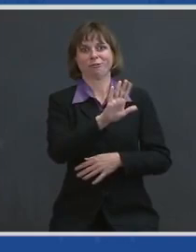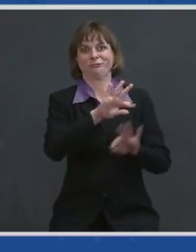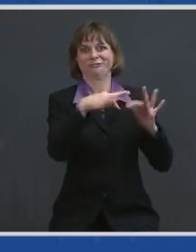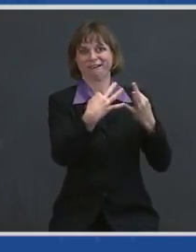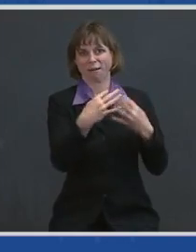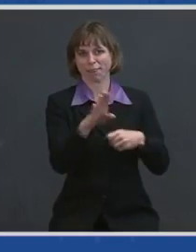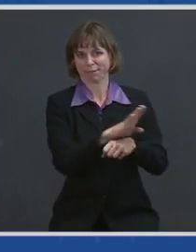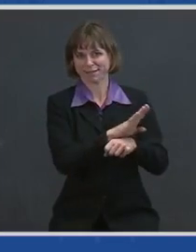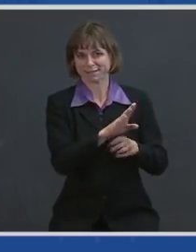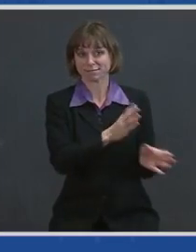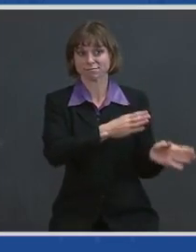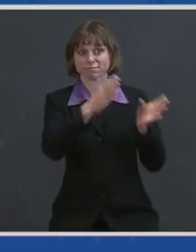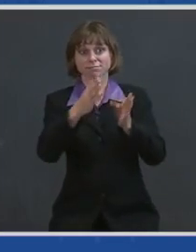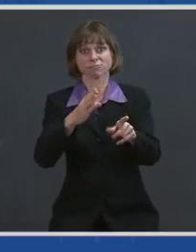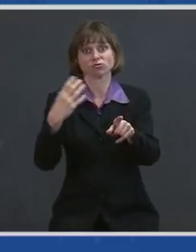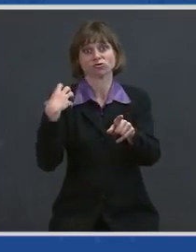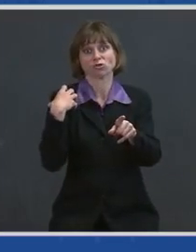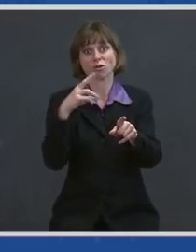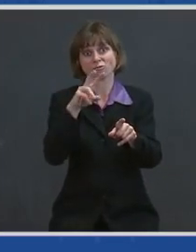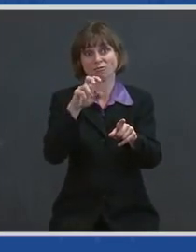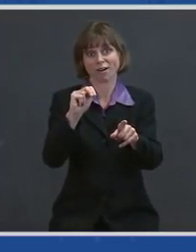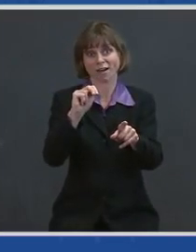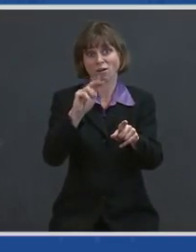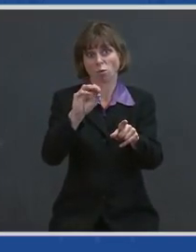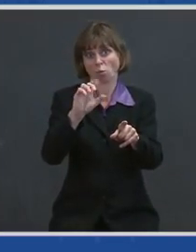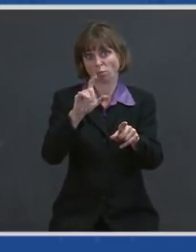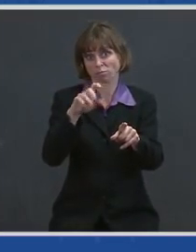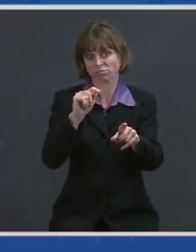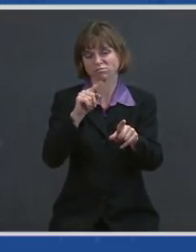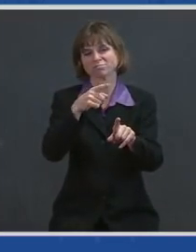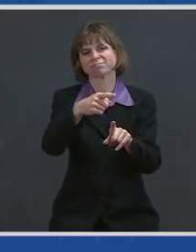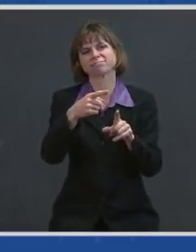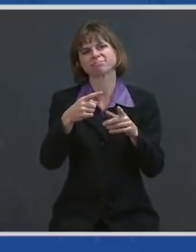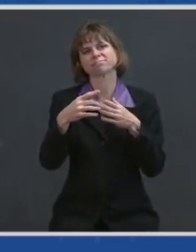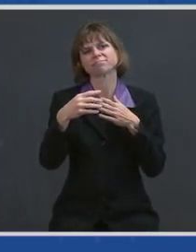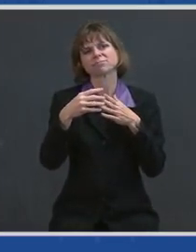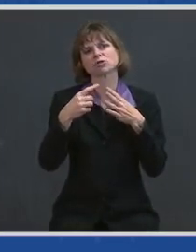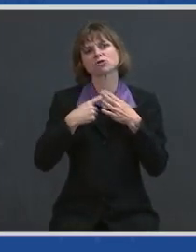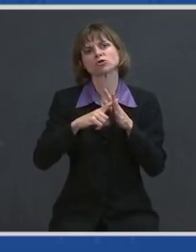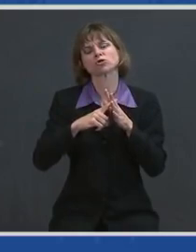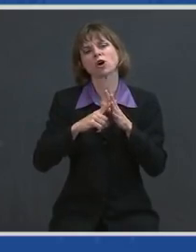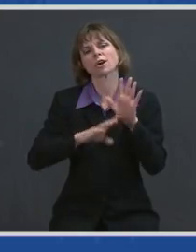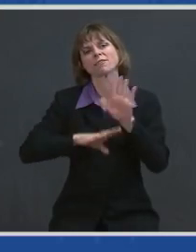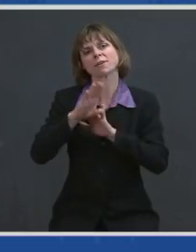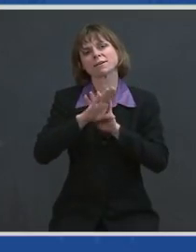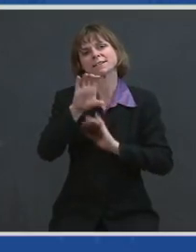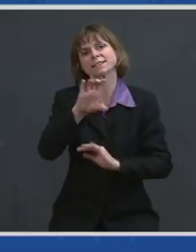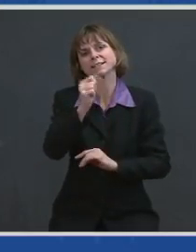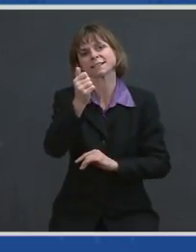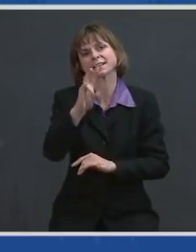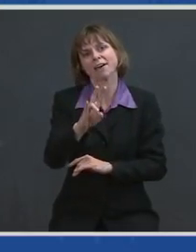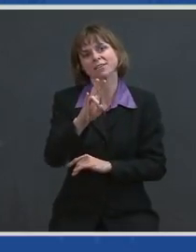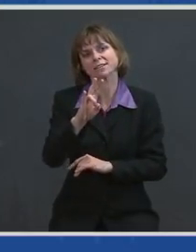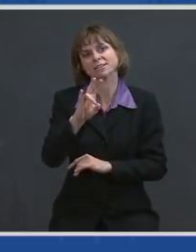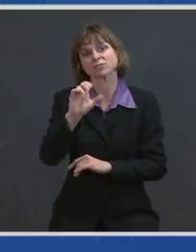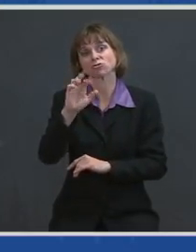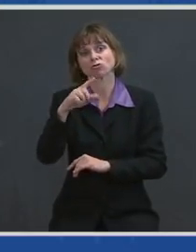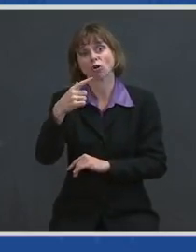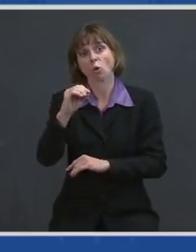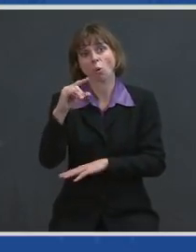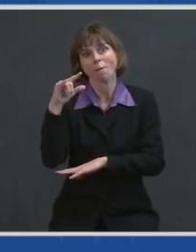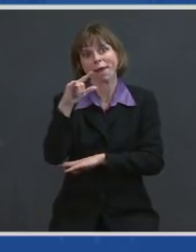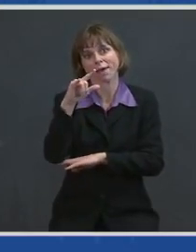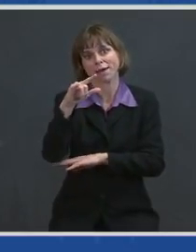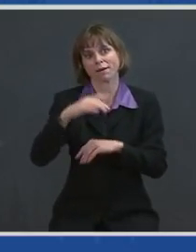General Van Ovost was a pioneer in the development of the rugged C-17 cargo plane, conducting dirt